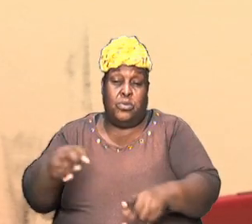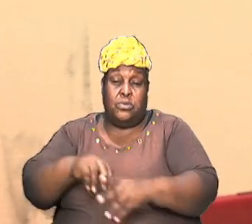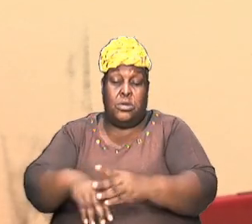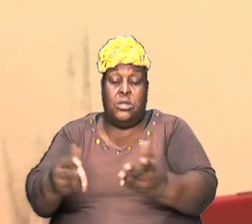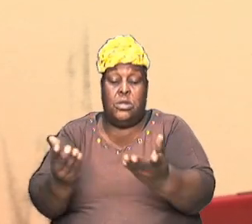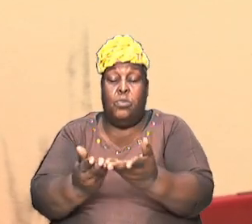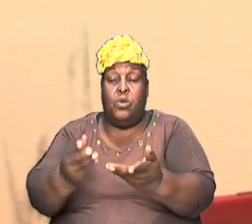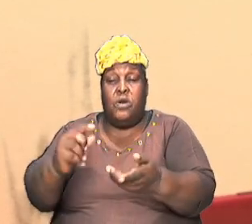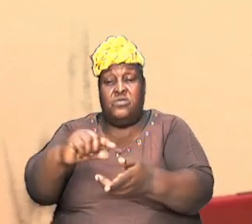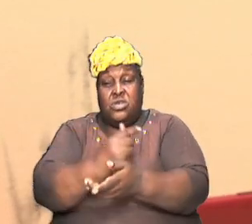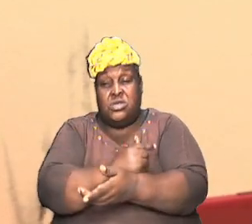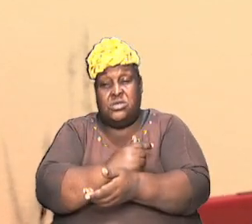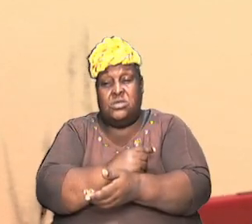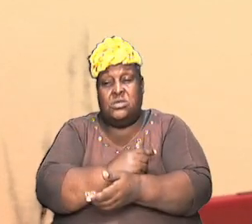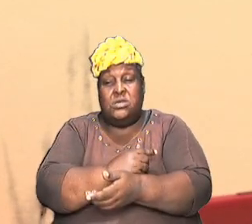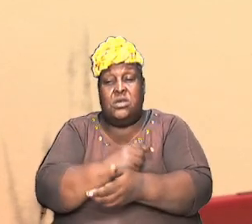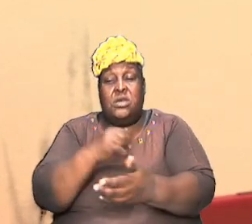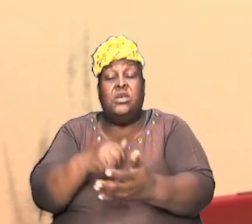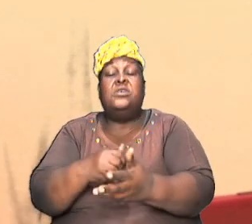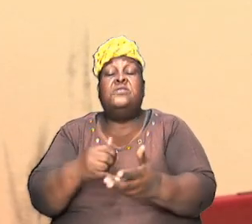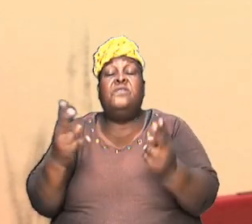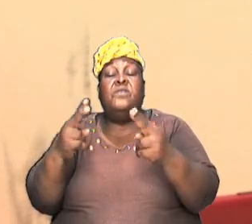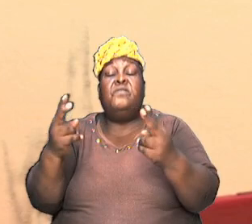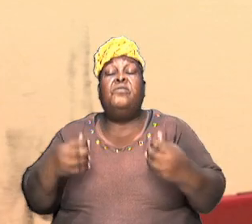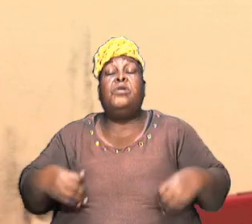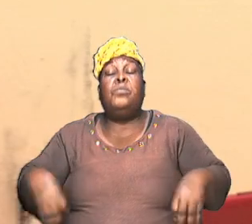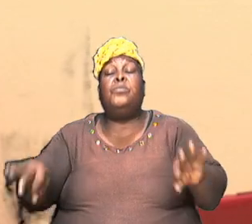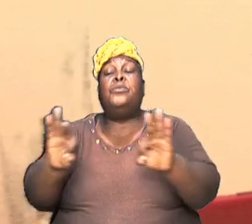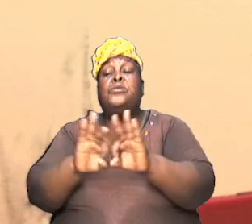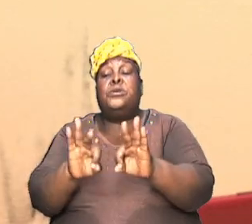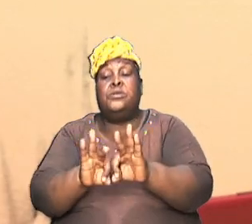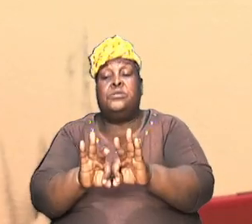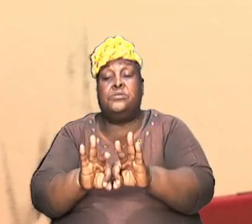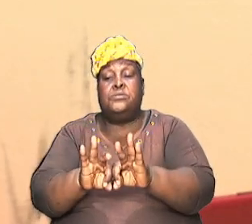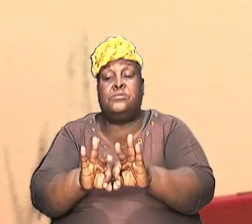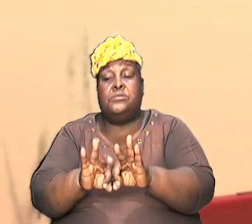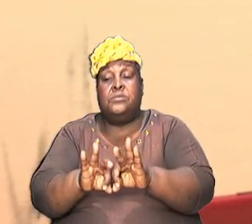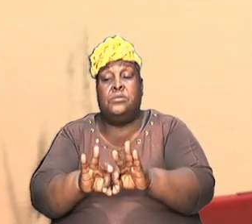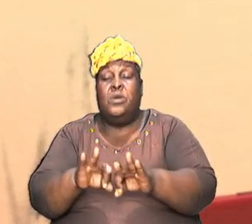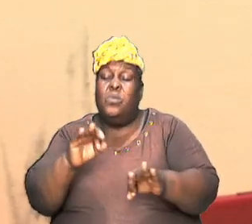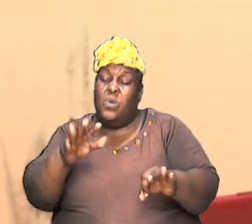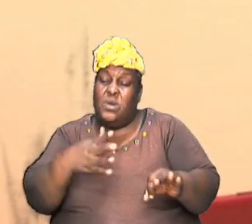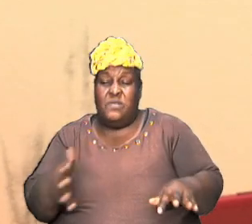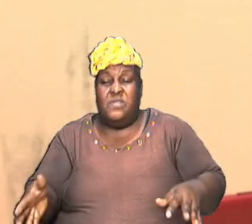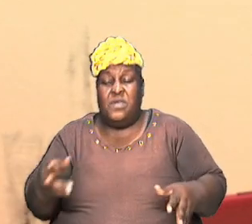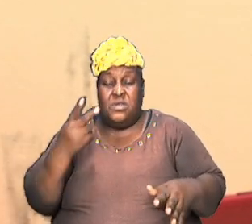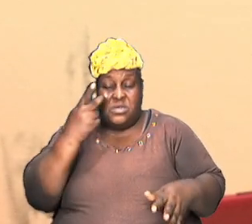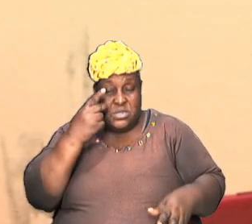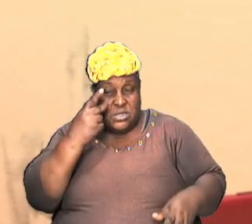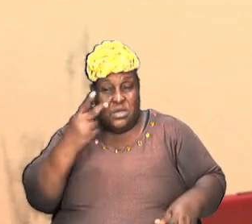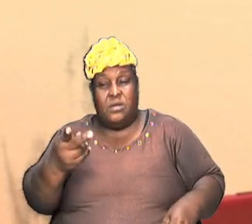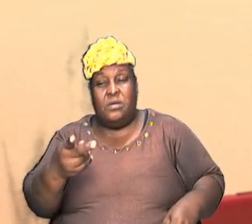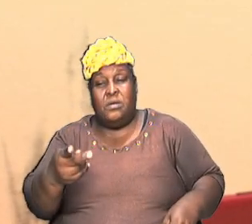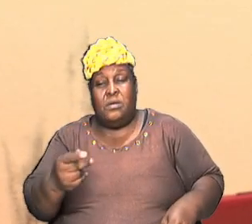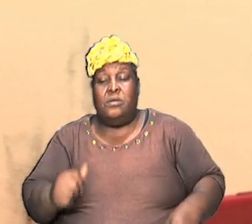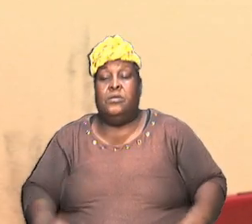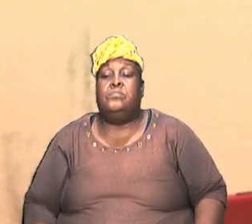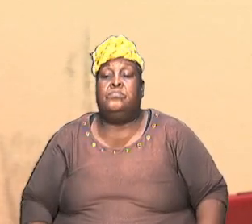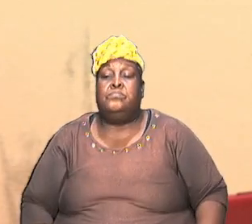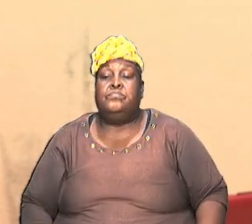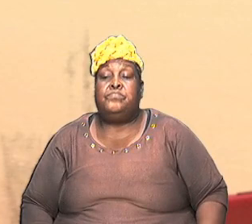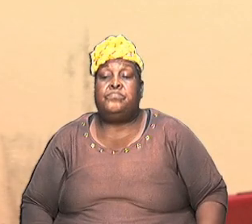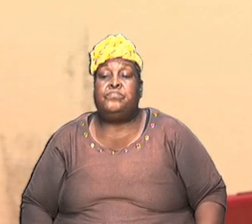and one of the things that we saw which I'm going to bring to our attention is